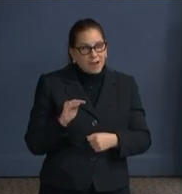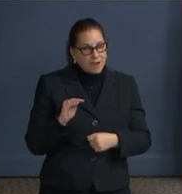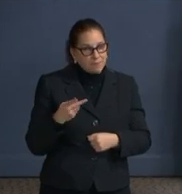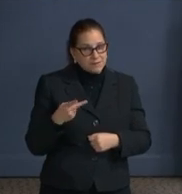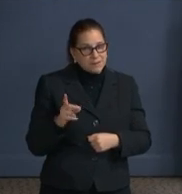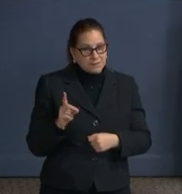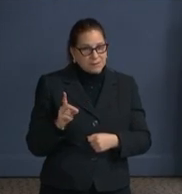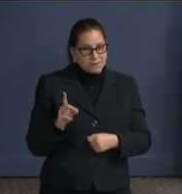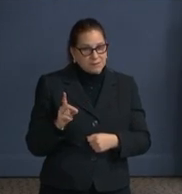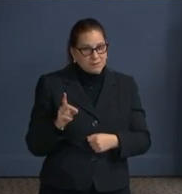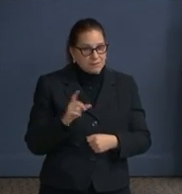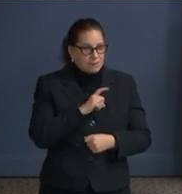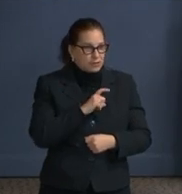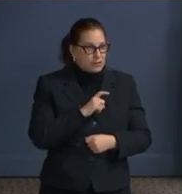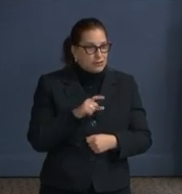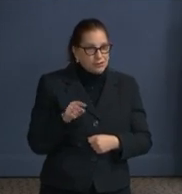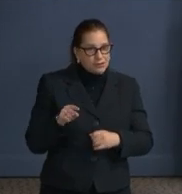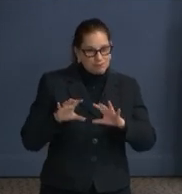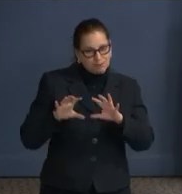officers.